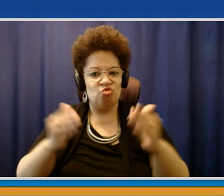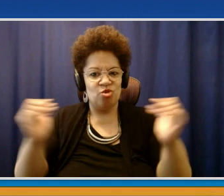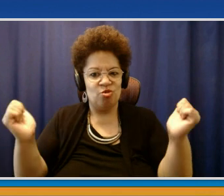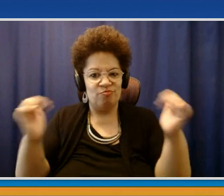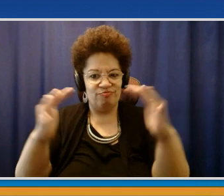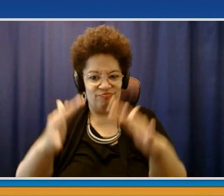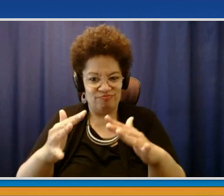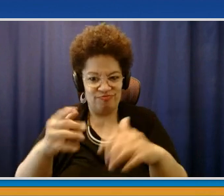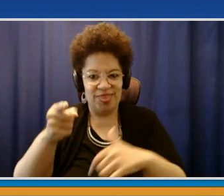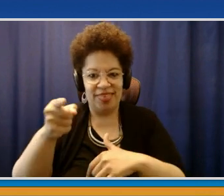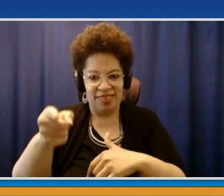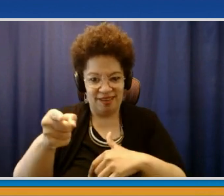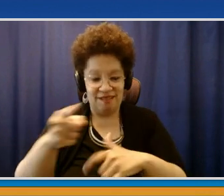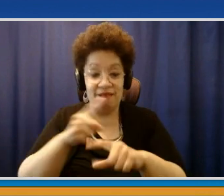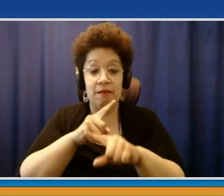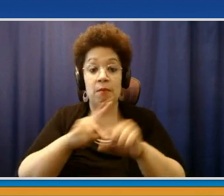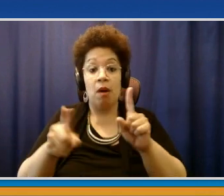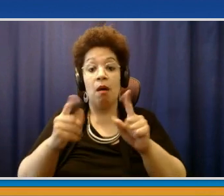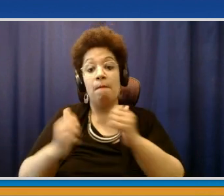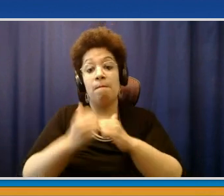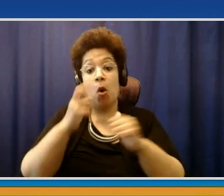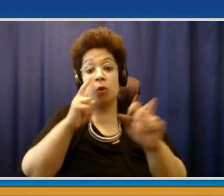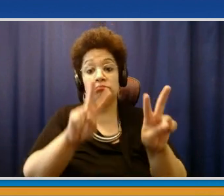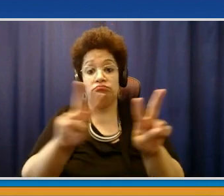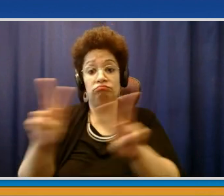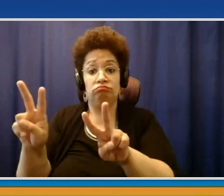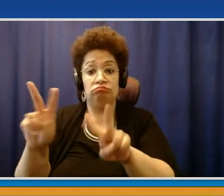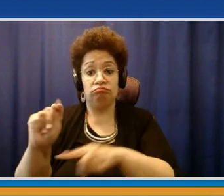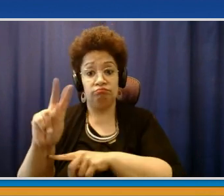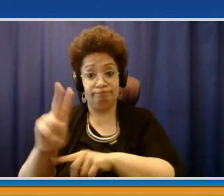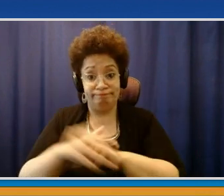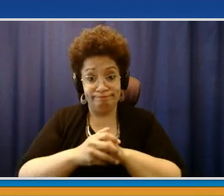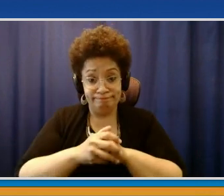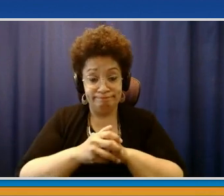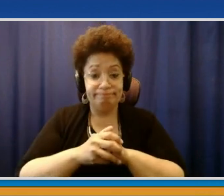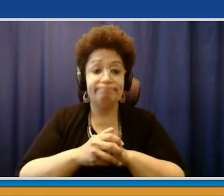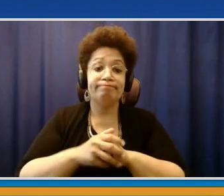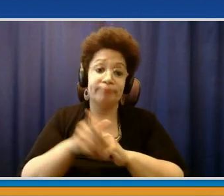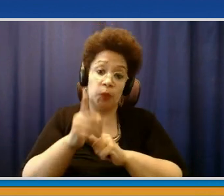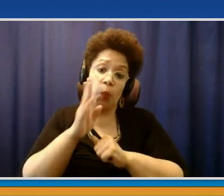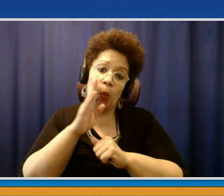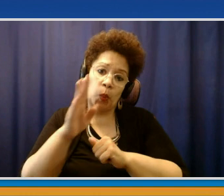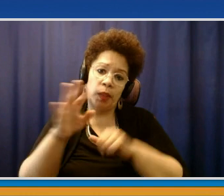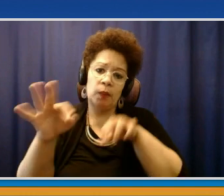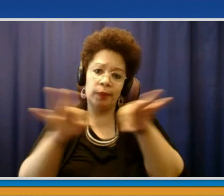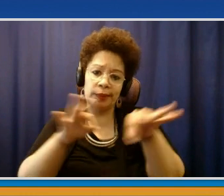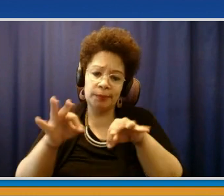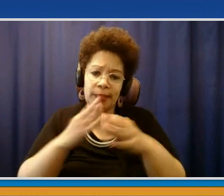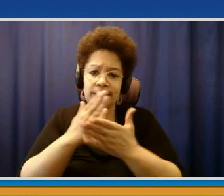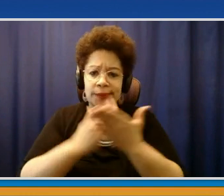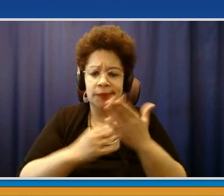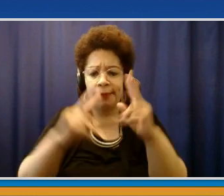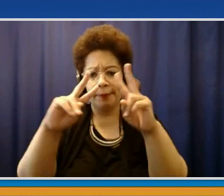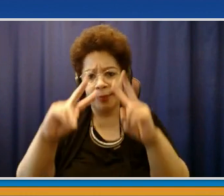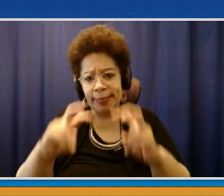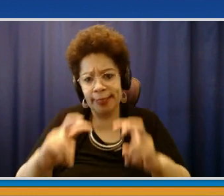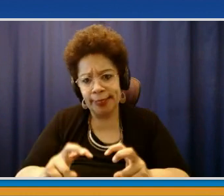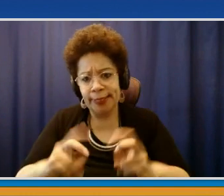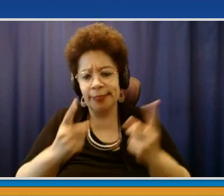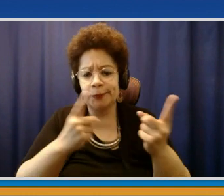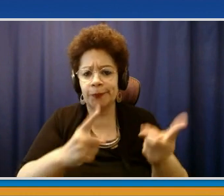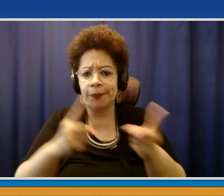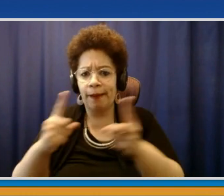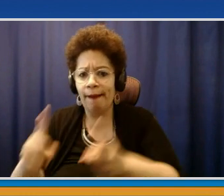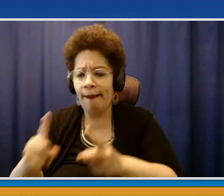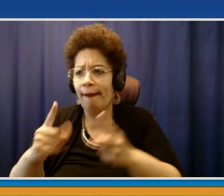talk about the different issues that we have tackled in the past, some of the issues we look forward to tackling in the future. Our last State of the County message a year ago was